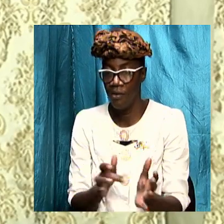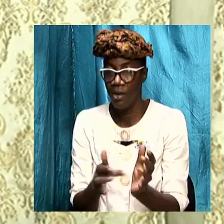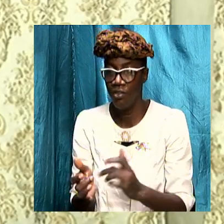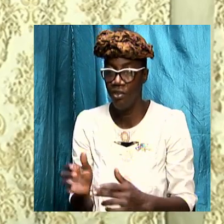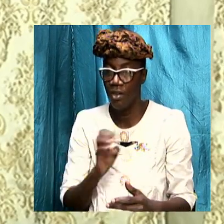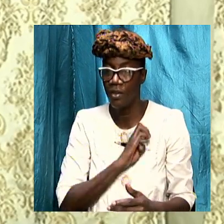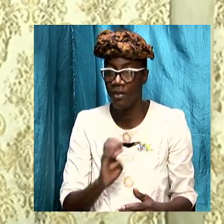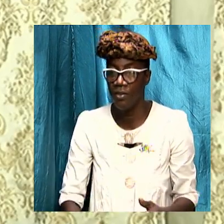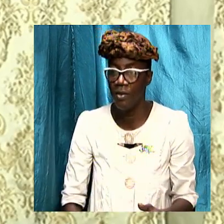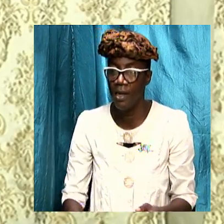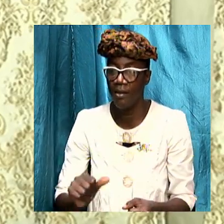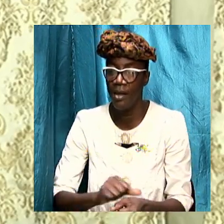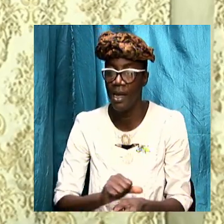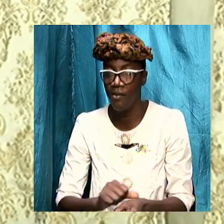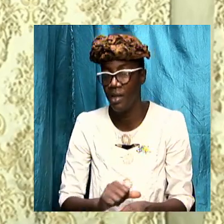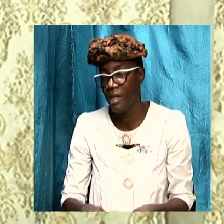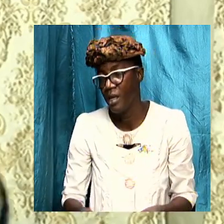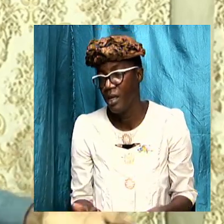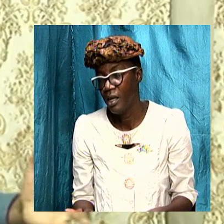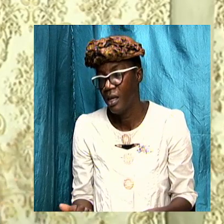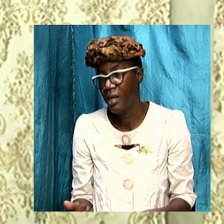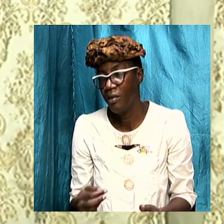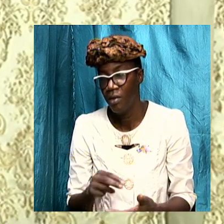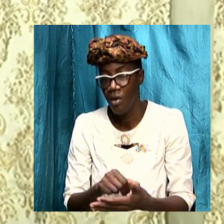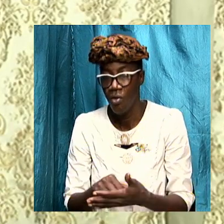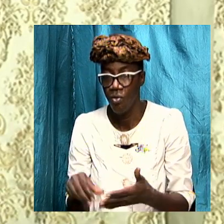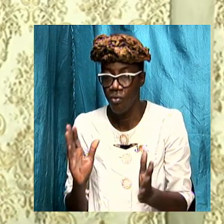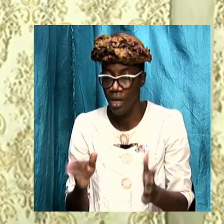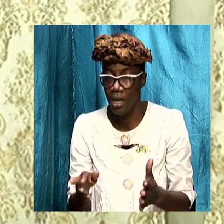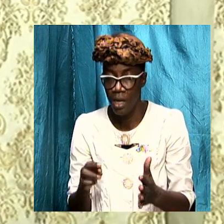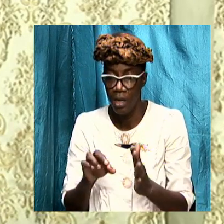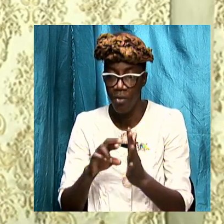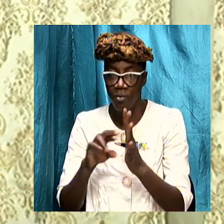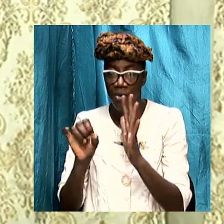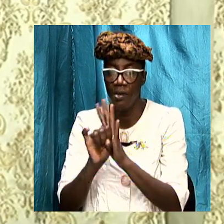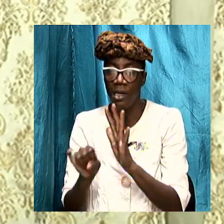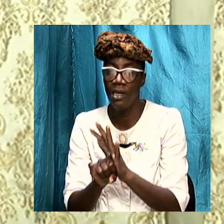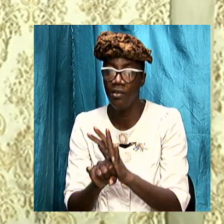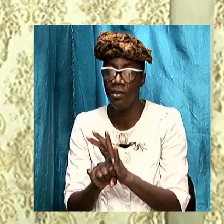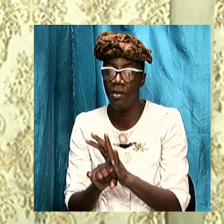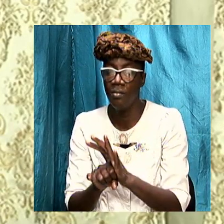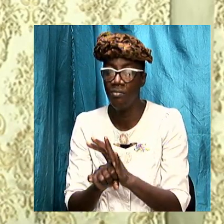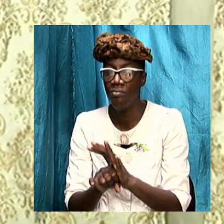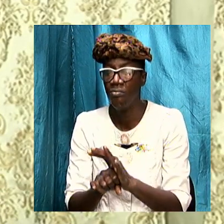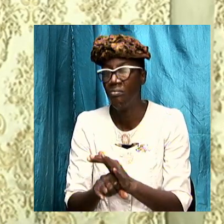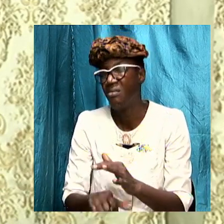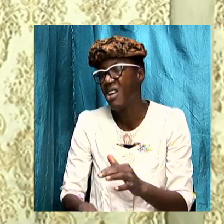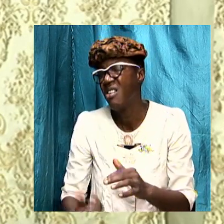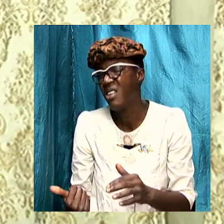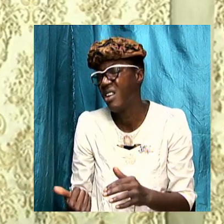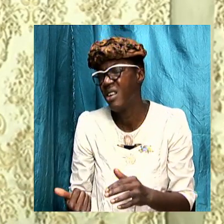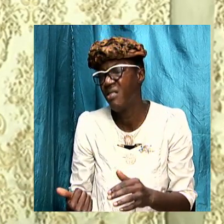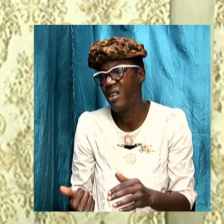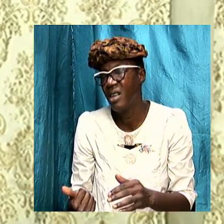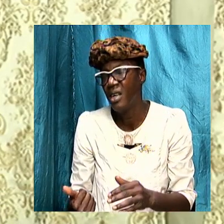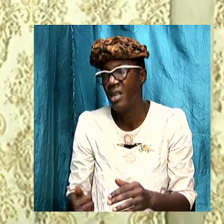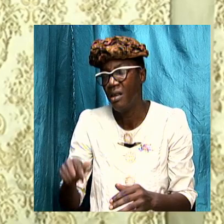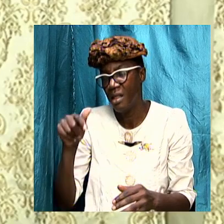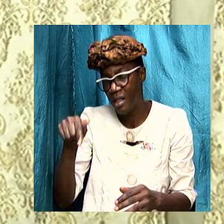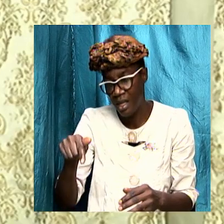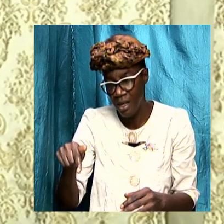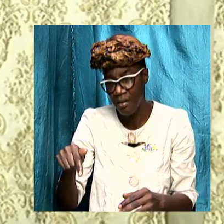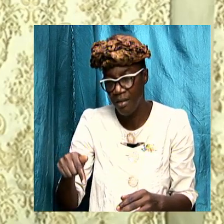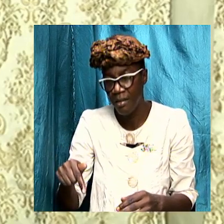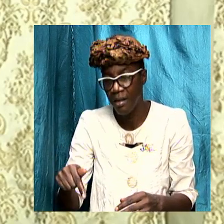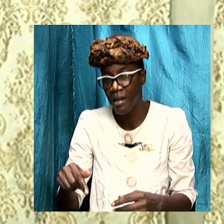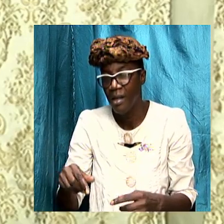Christ and everything else that is written in Revelation is peripheral to that main event